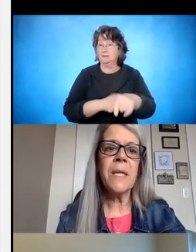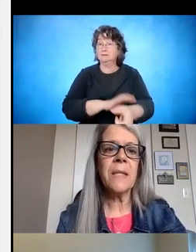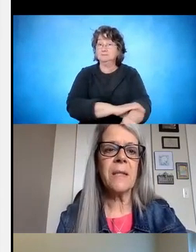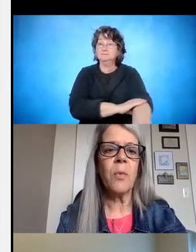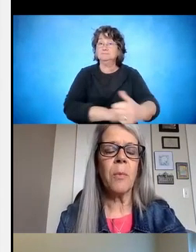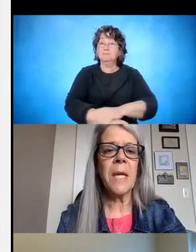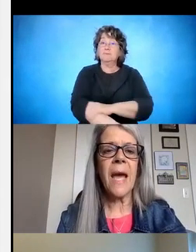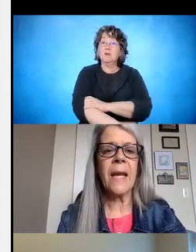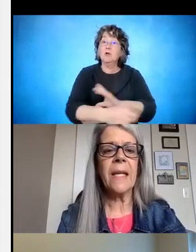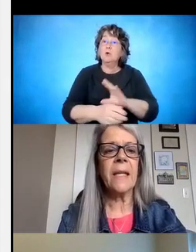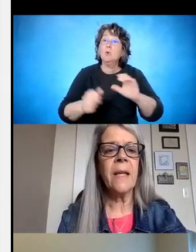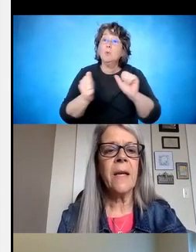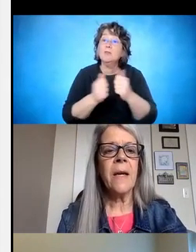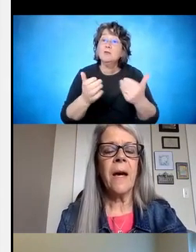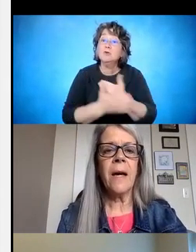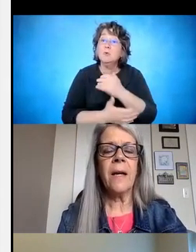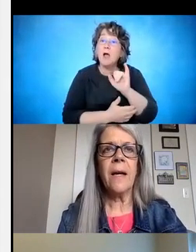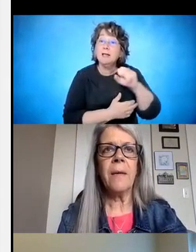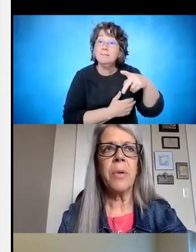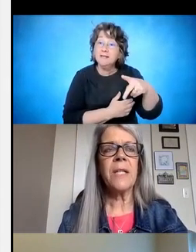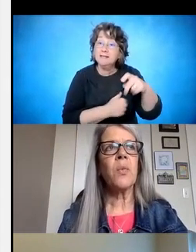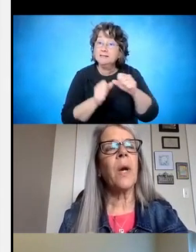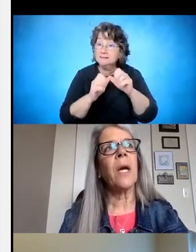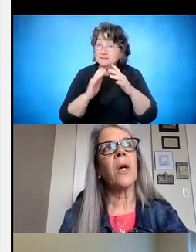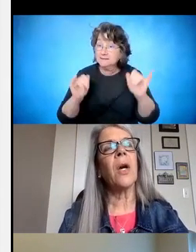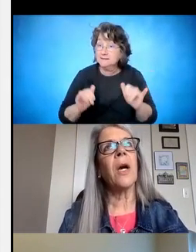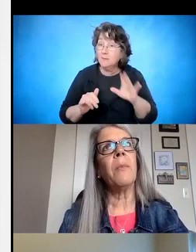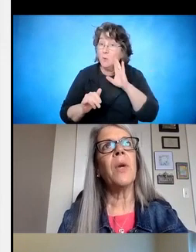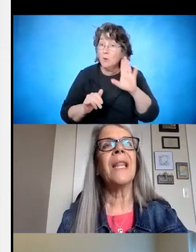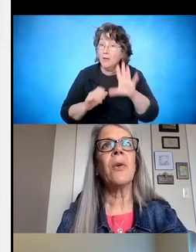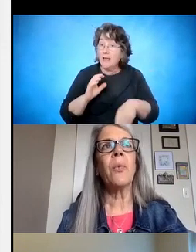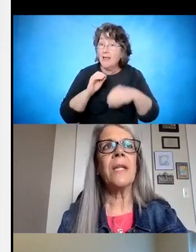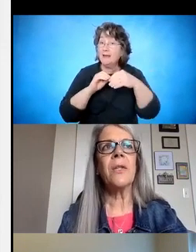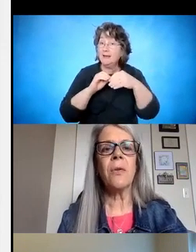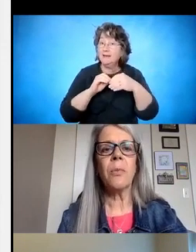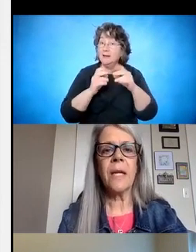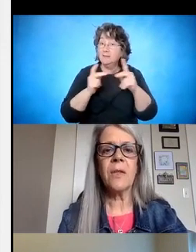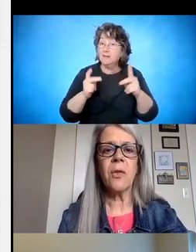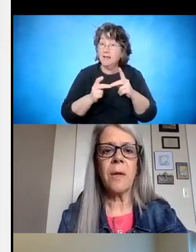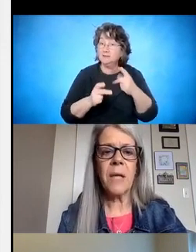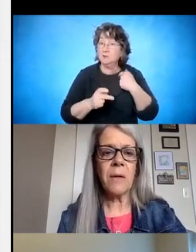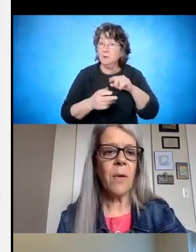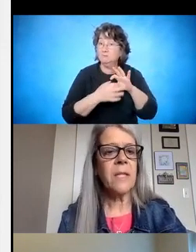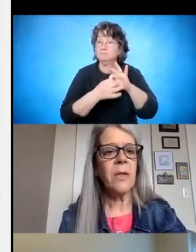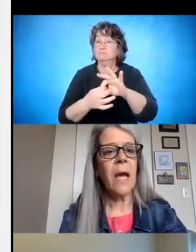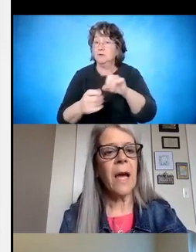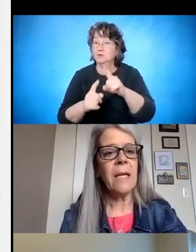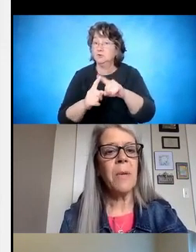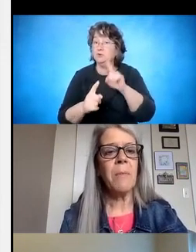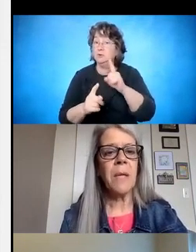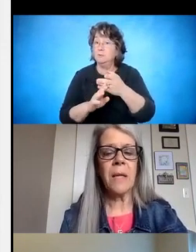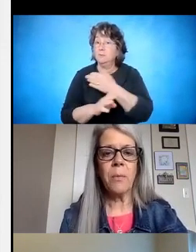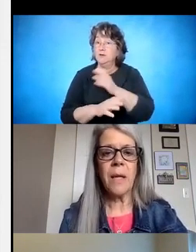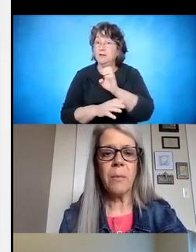new IEP system, we'll be adding in a place where we link right to the Pre-ETS Agreement. And right during the